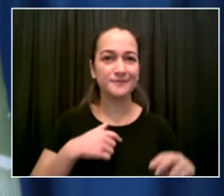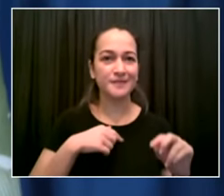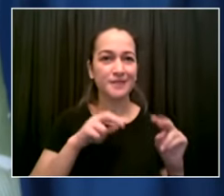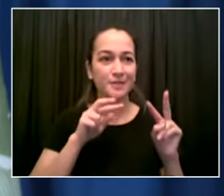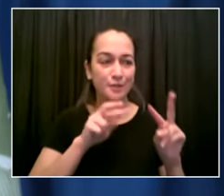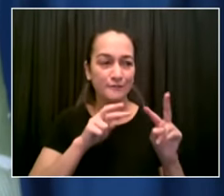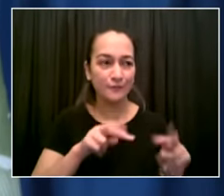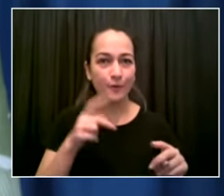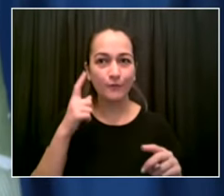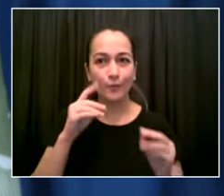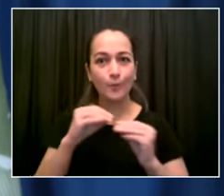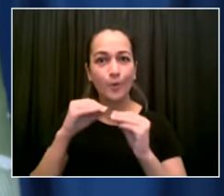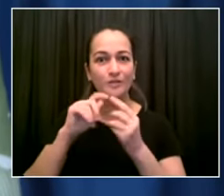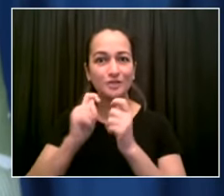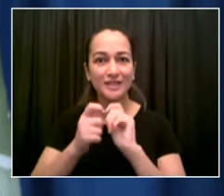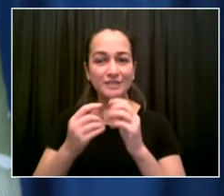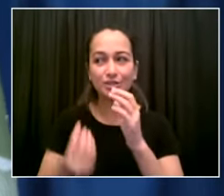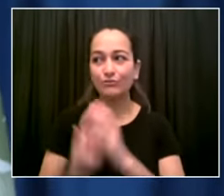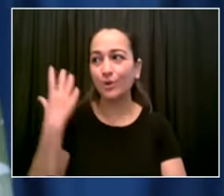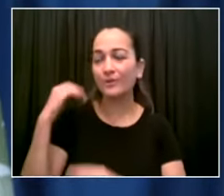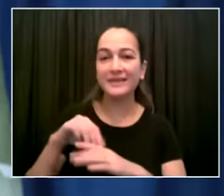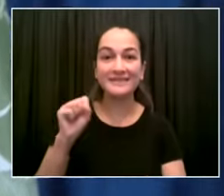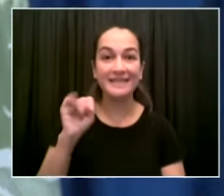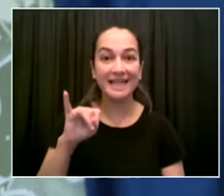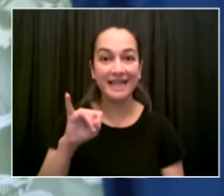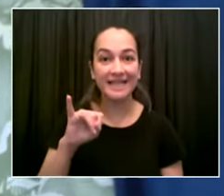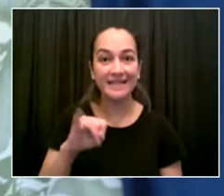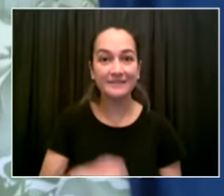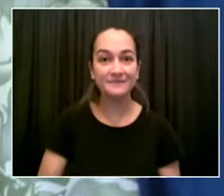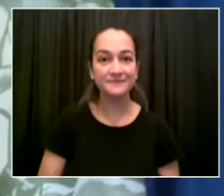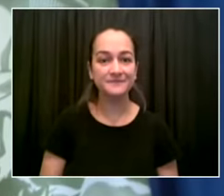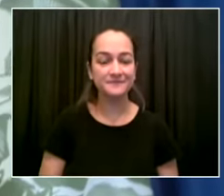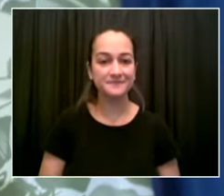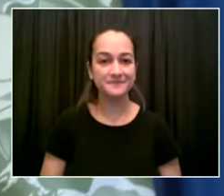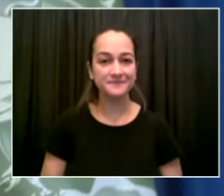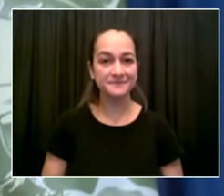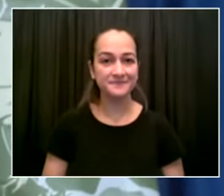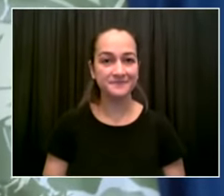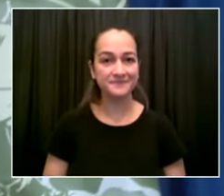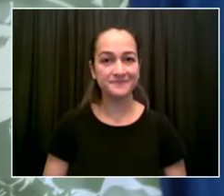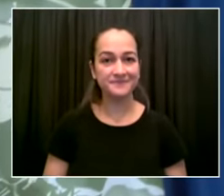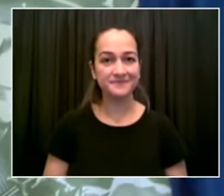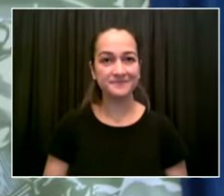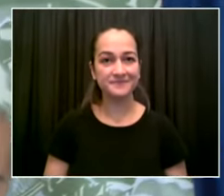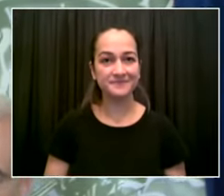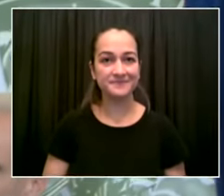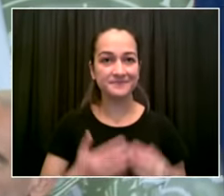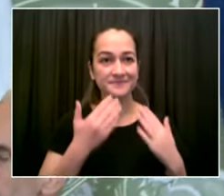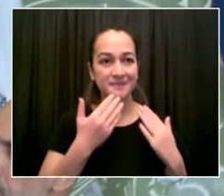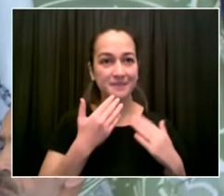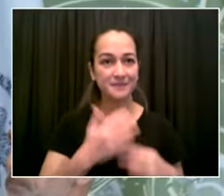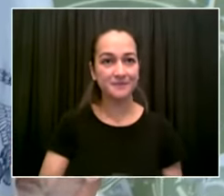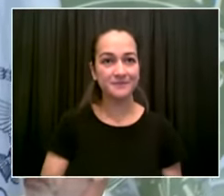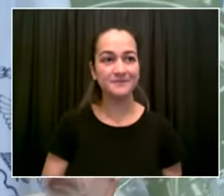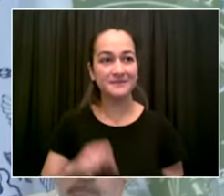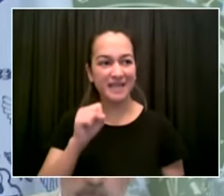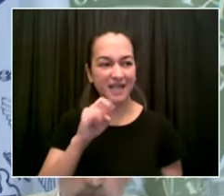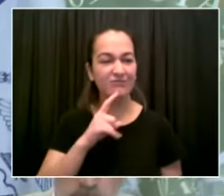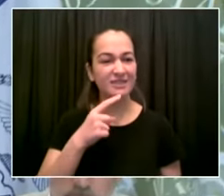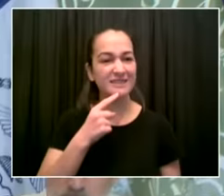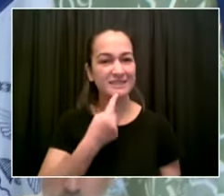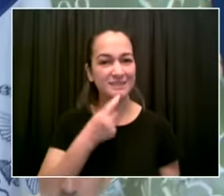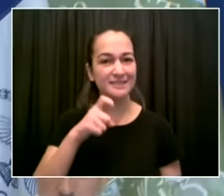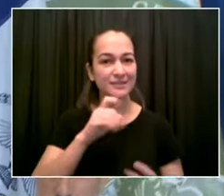critical time of need beautifully beautifully laid out jimmy as always and from the heart and i think you just told people